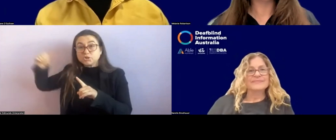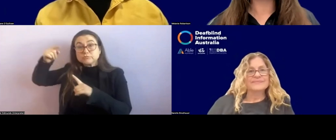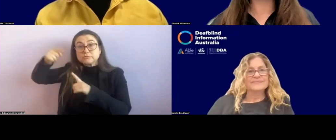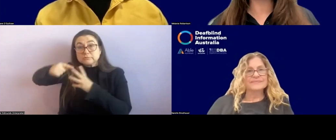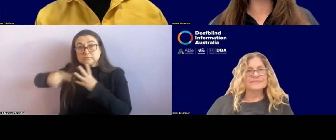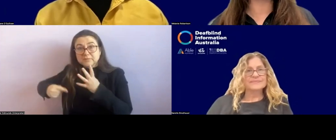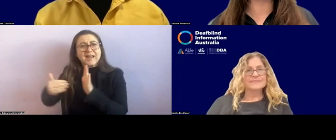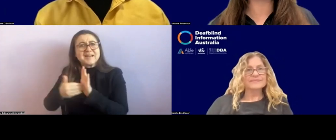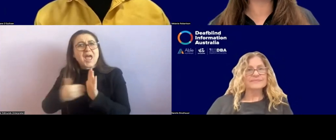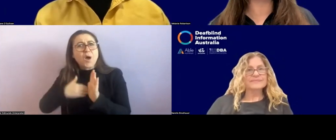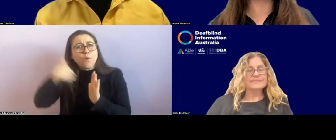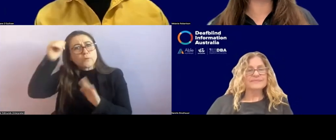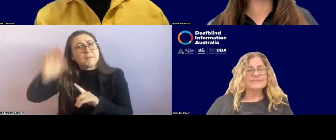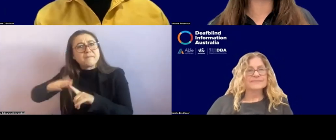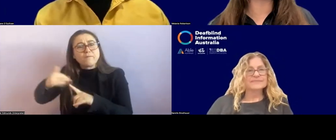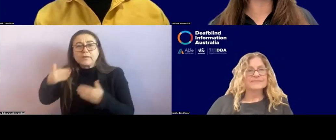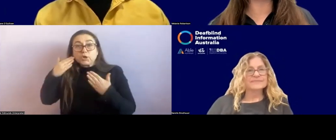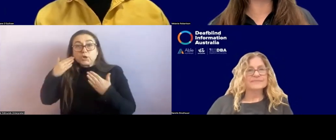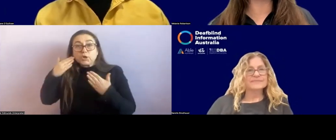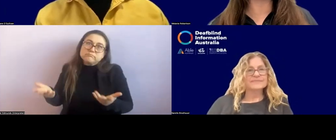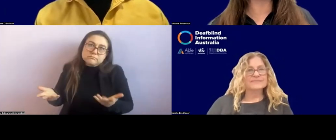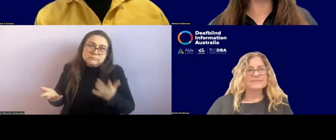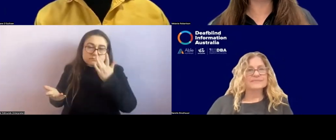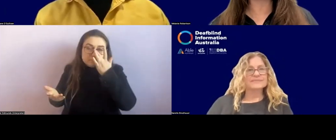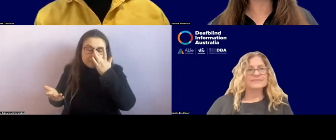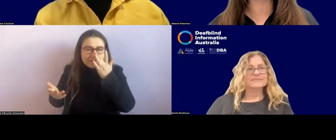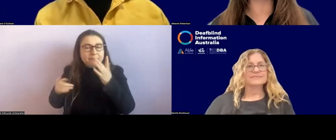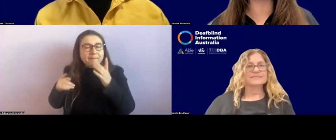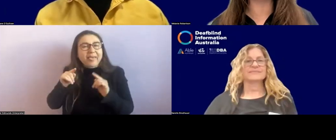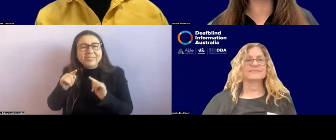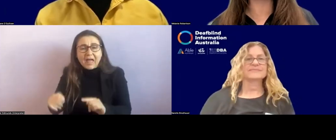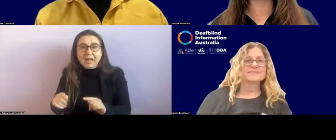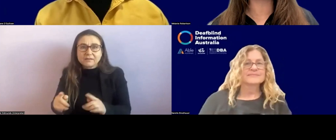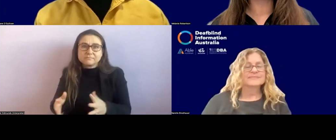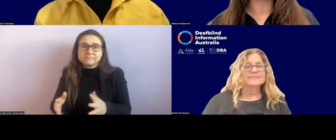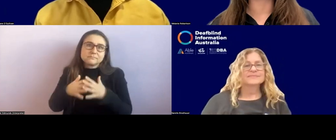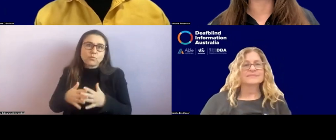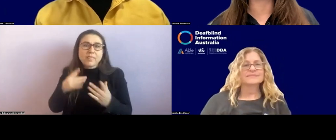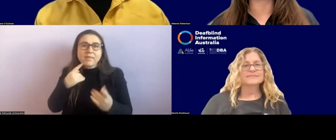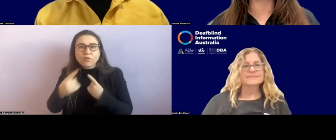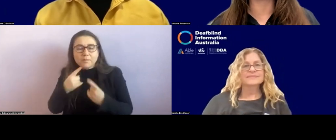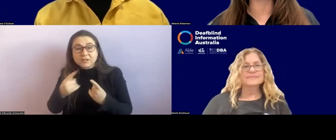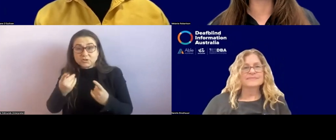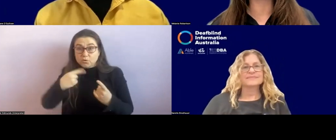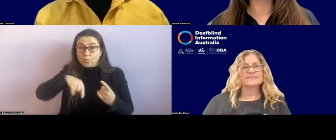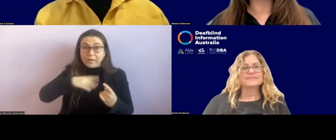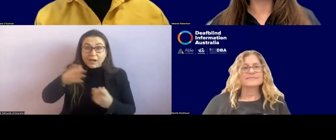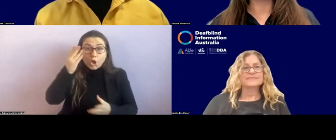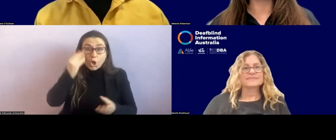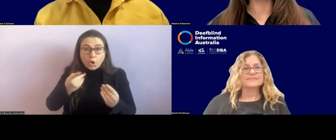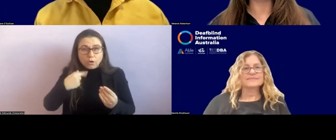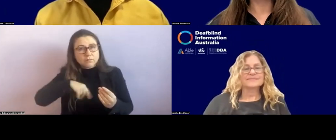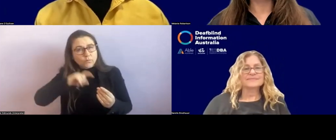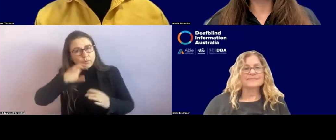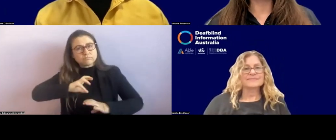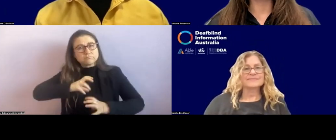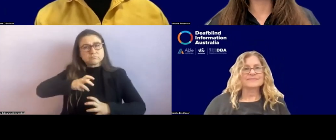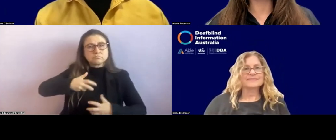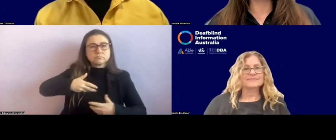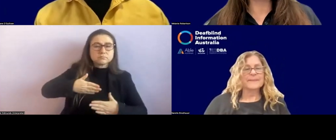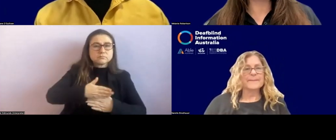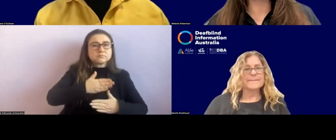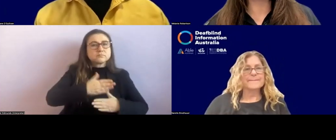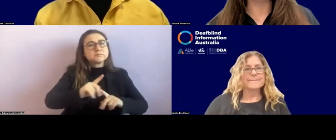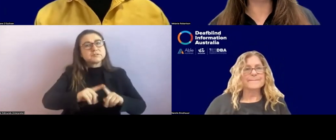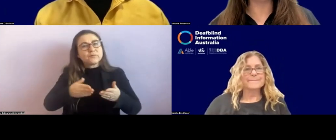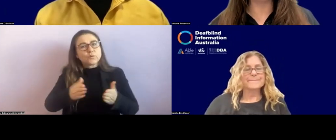and I think that's a process that just is ongoing for all of us as we learn more our practice changes. And